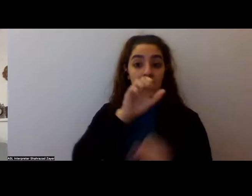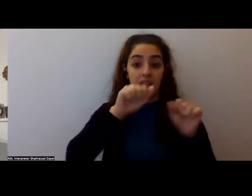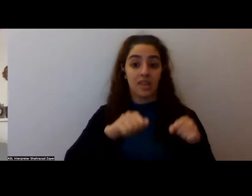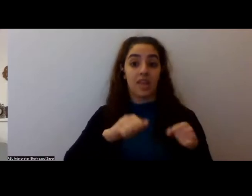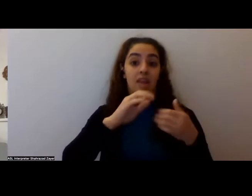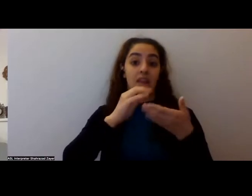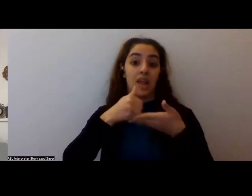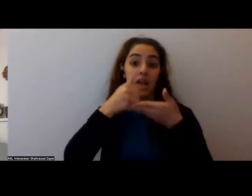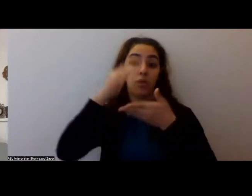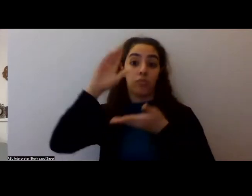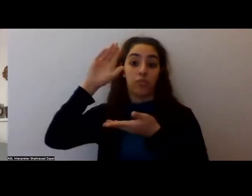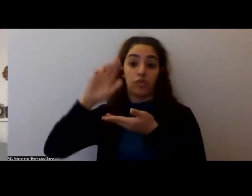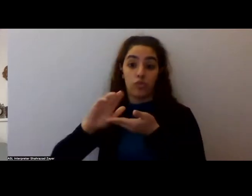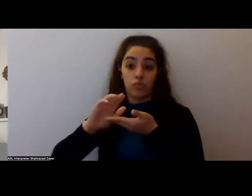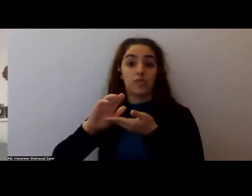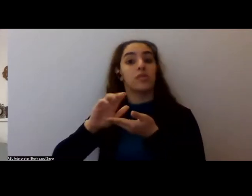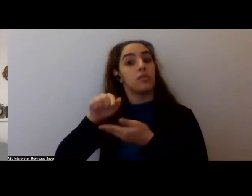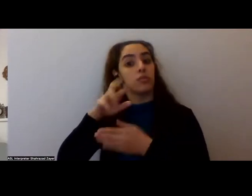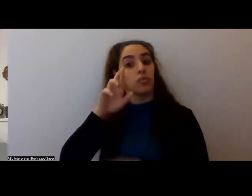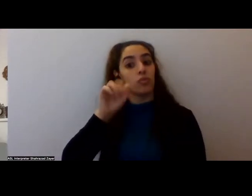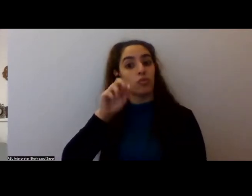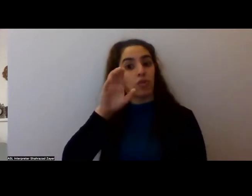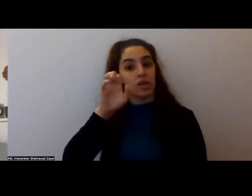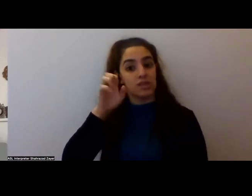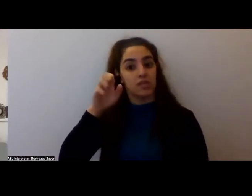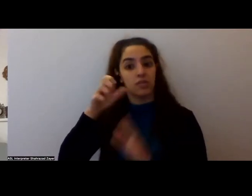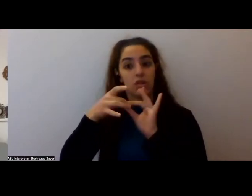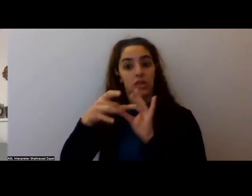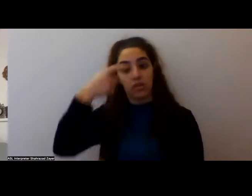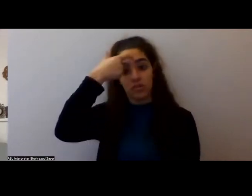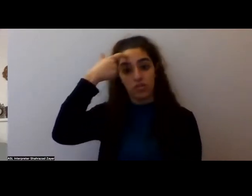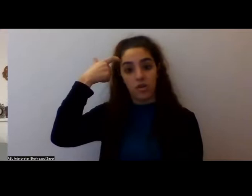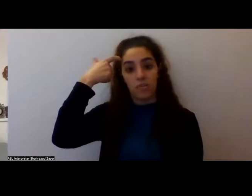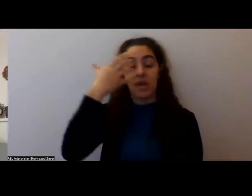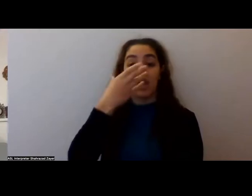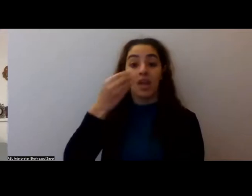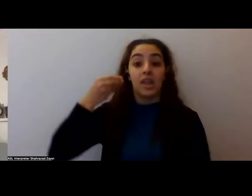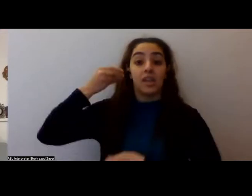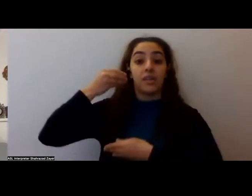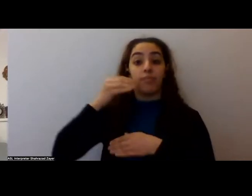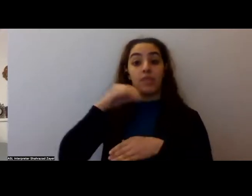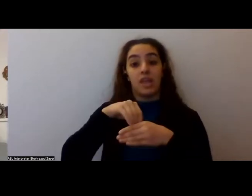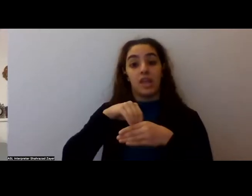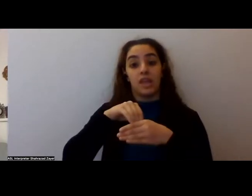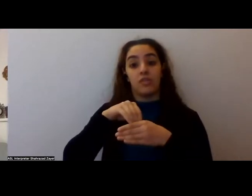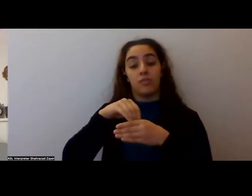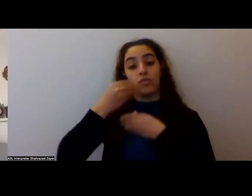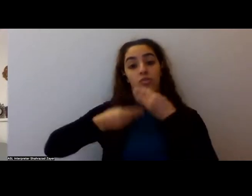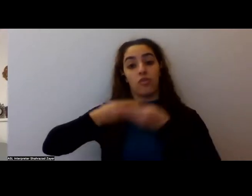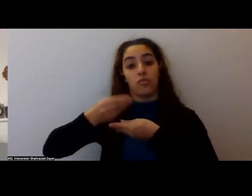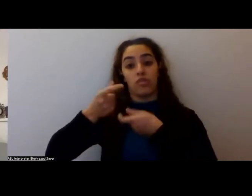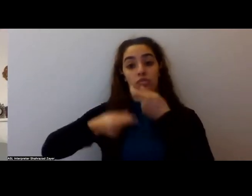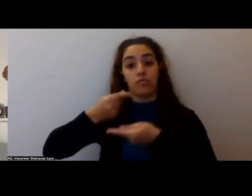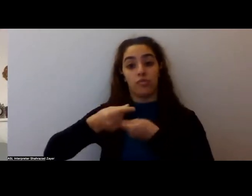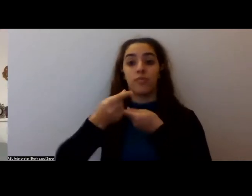PTSD, for example. Um, yeah, intergenerational trauma is a, is a great example as well. Thank you. And,